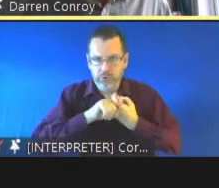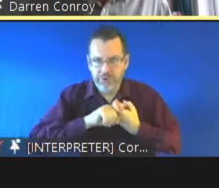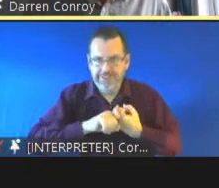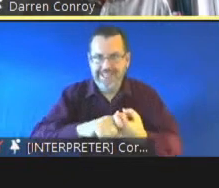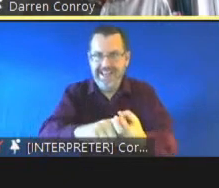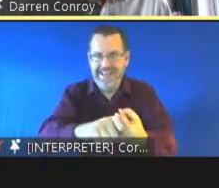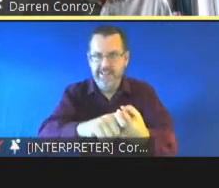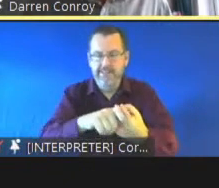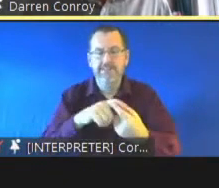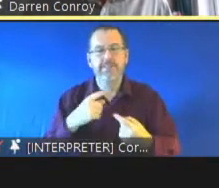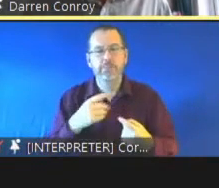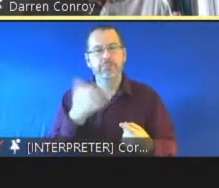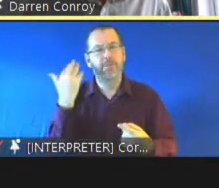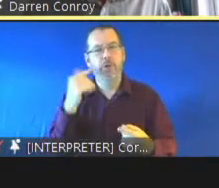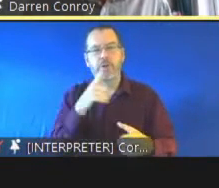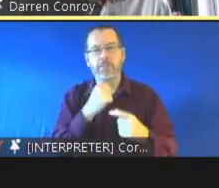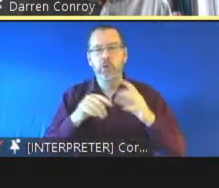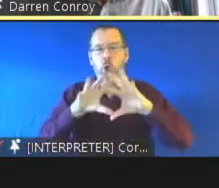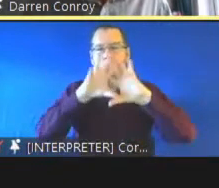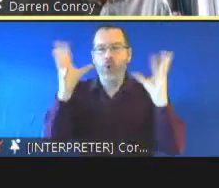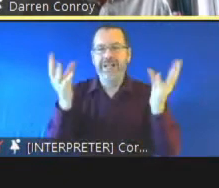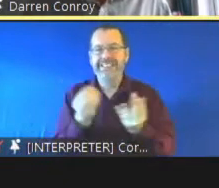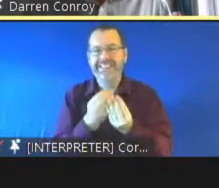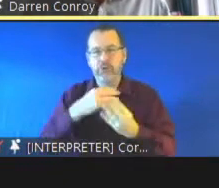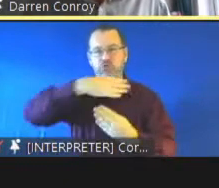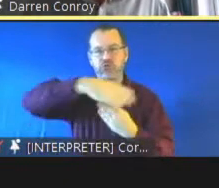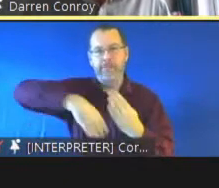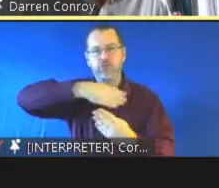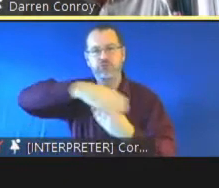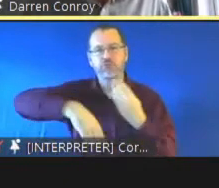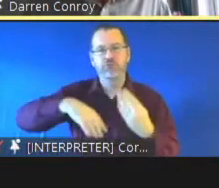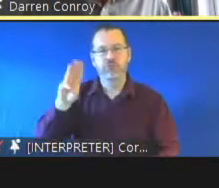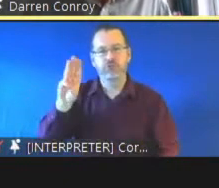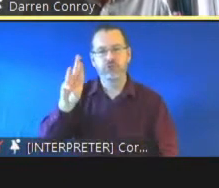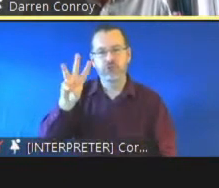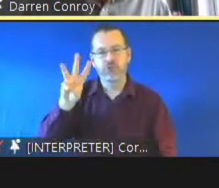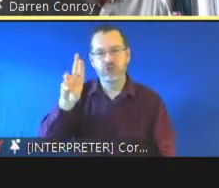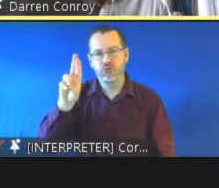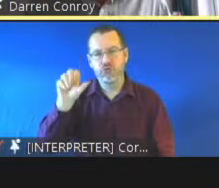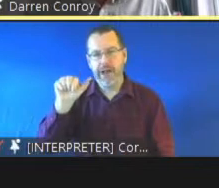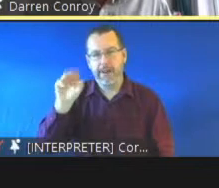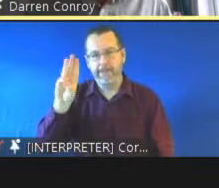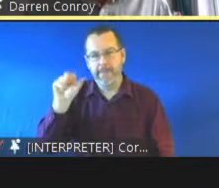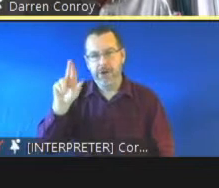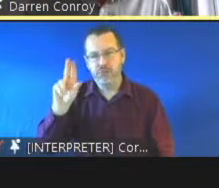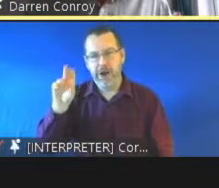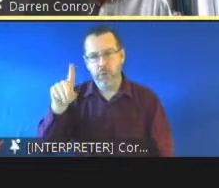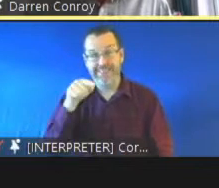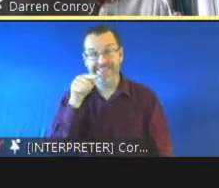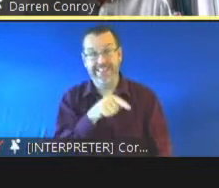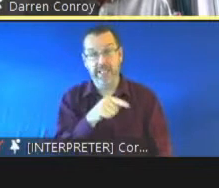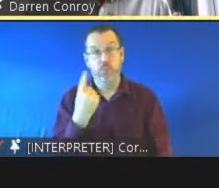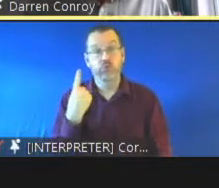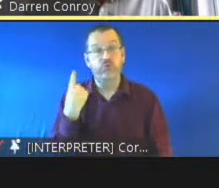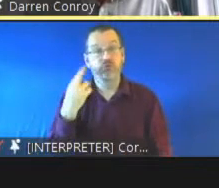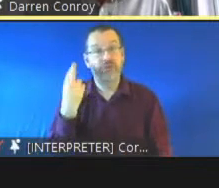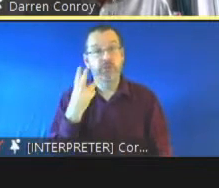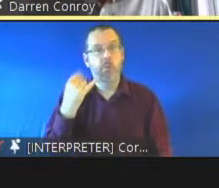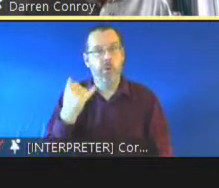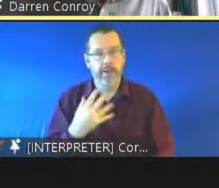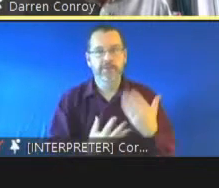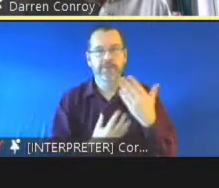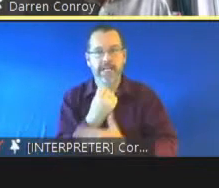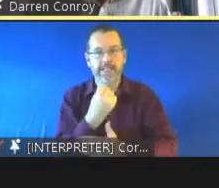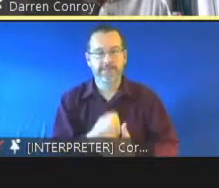wraparound the holistic approach is crucial to its its uh long-term success uh strong